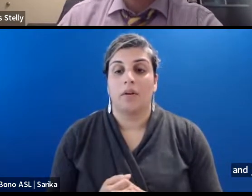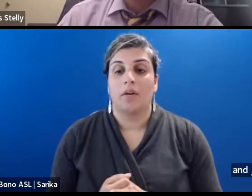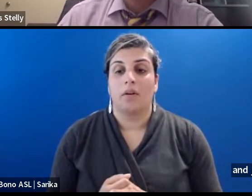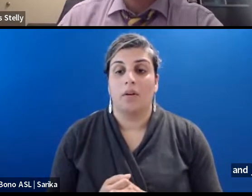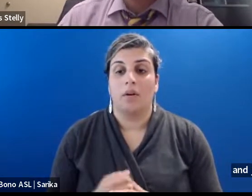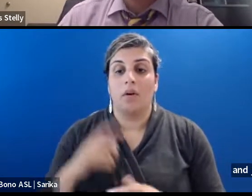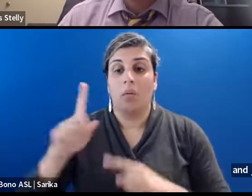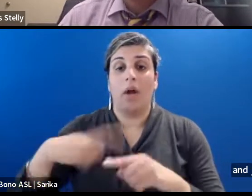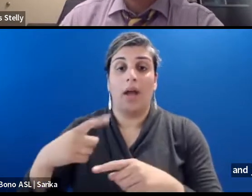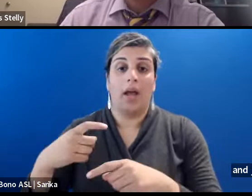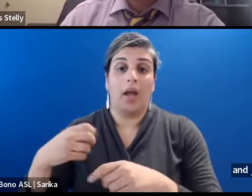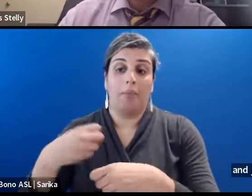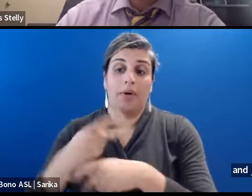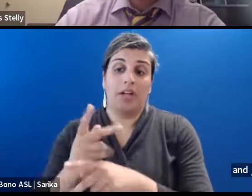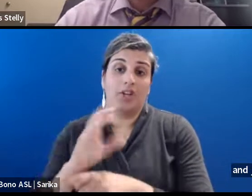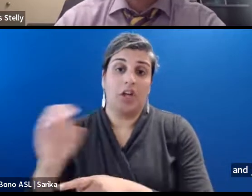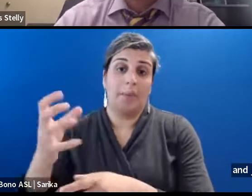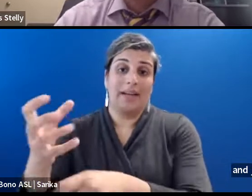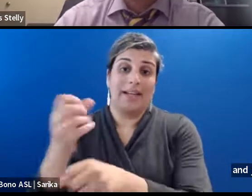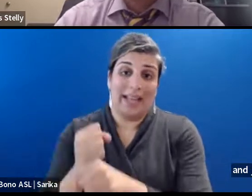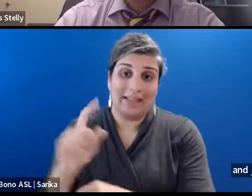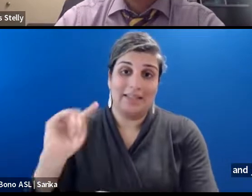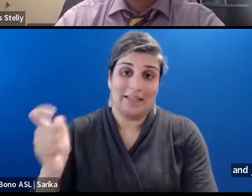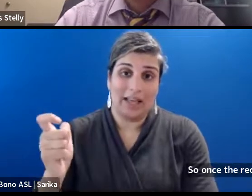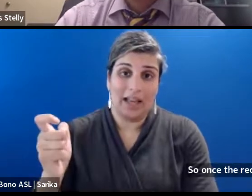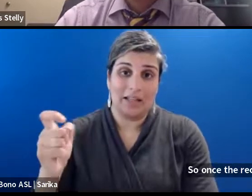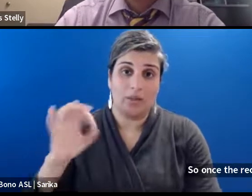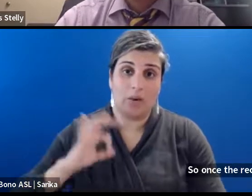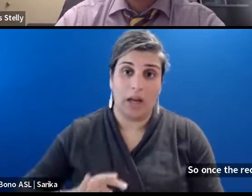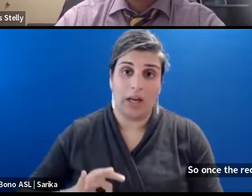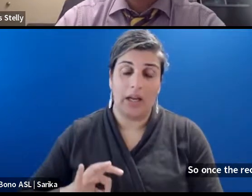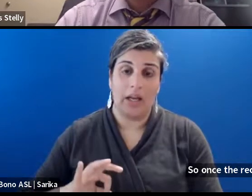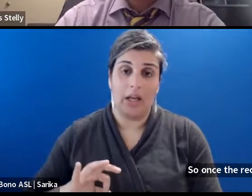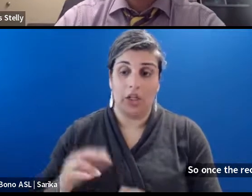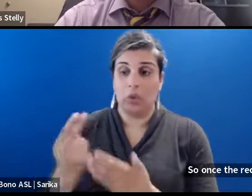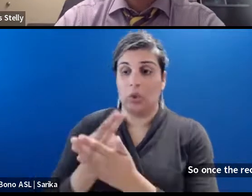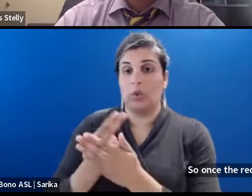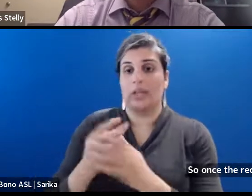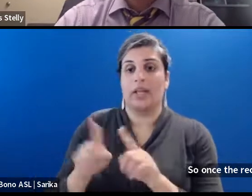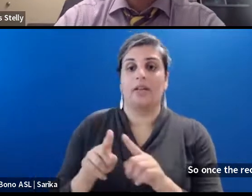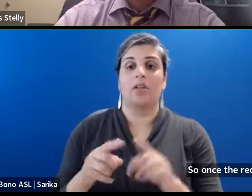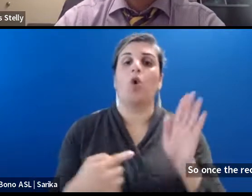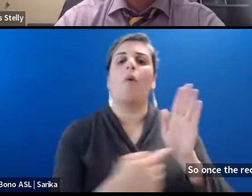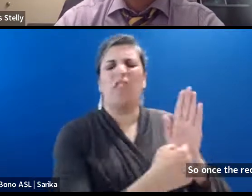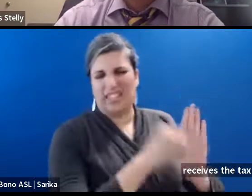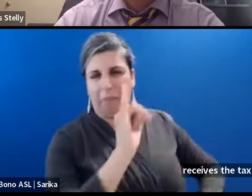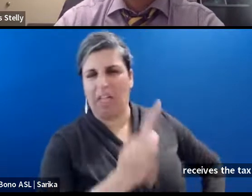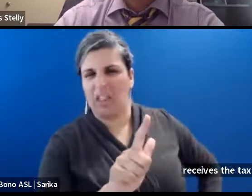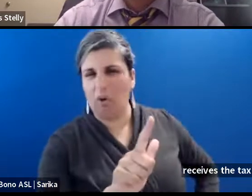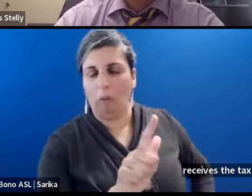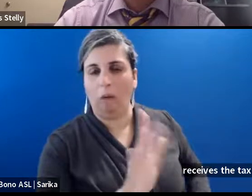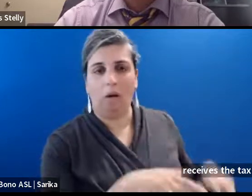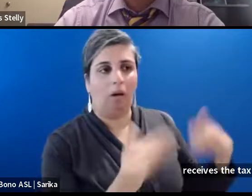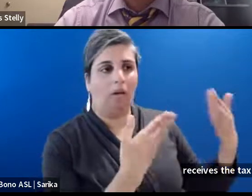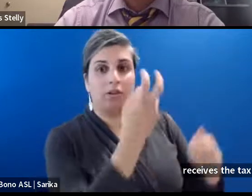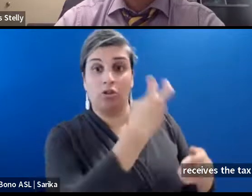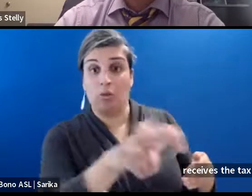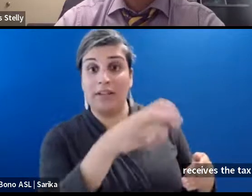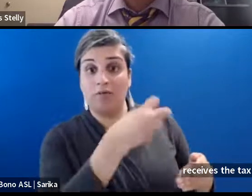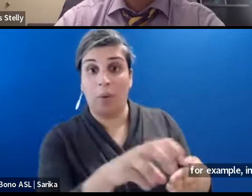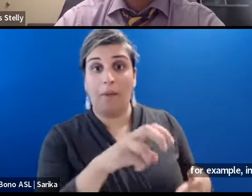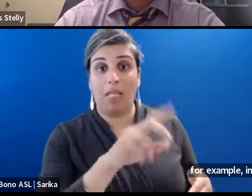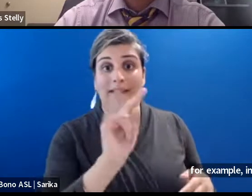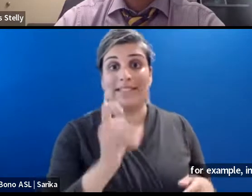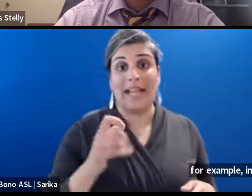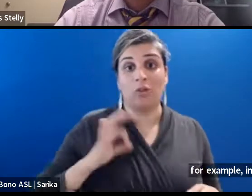receives the tax credit, um, it can be utilized of, for example, in Illinois, which offers a transferable tax credit. It